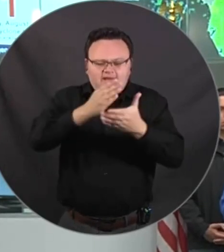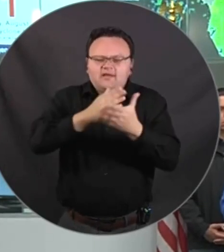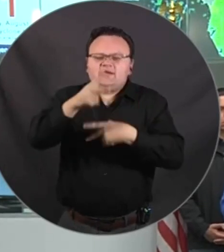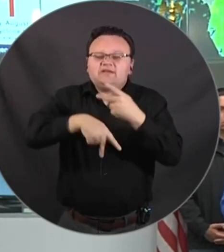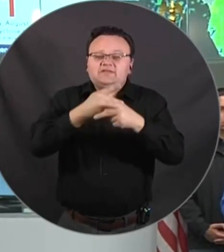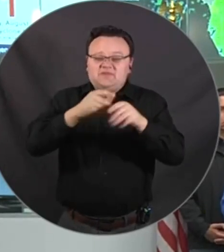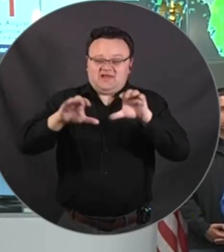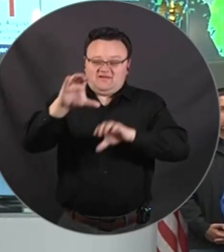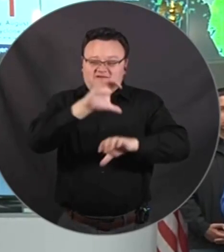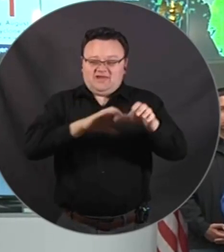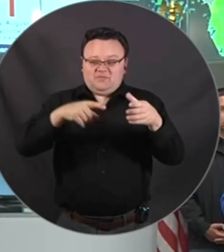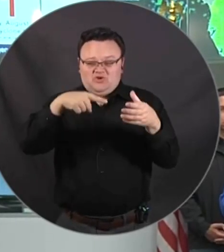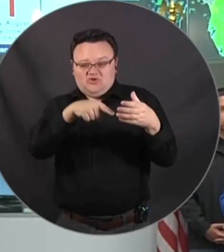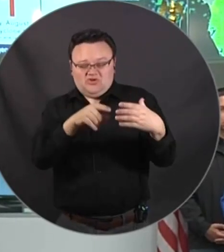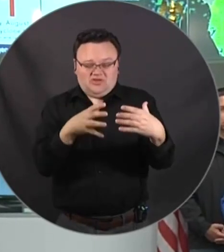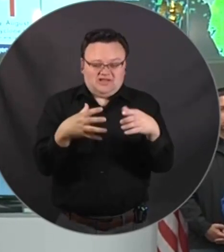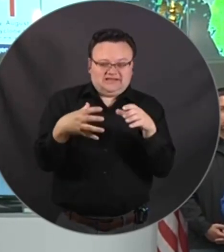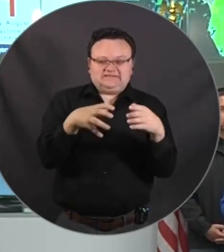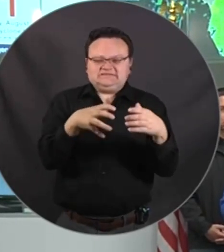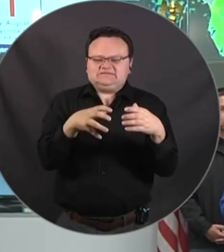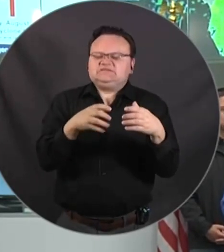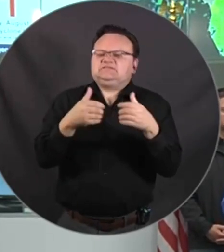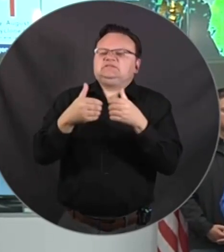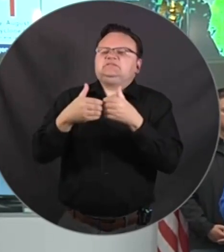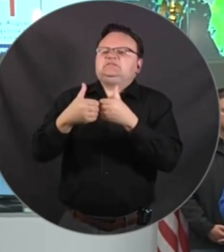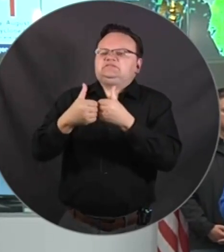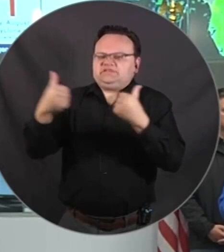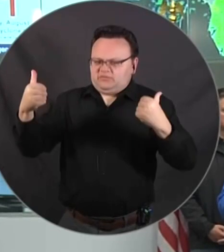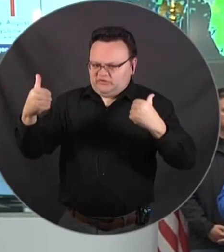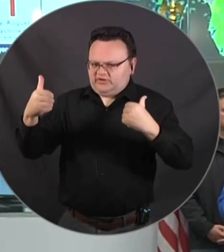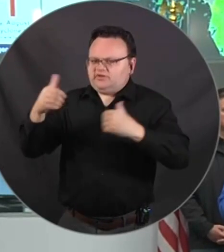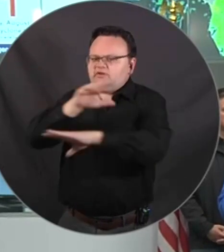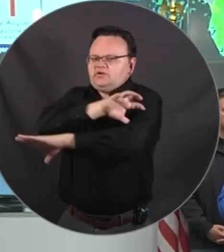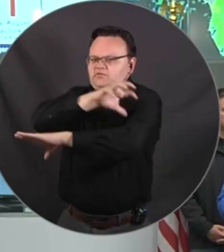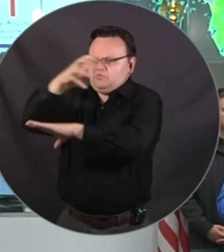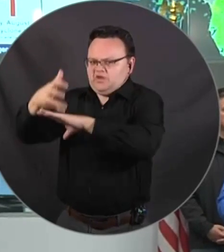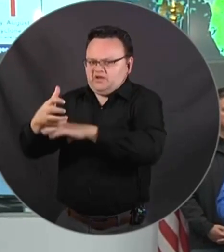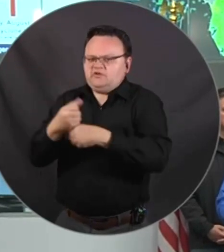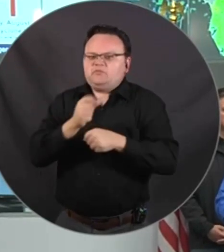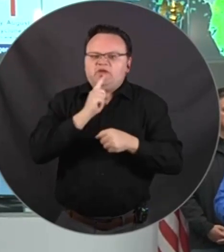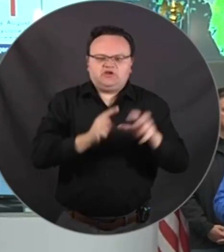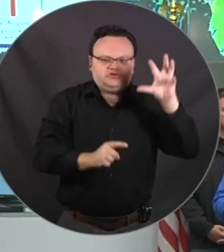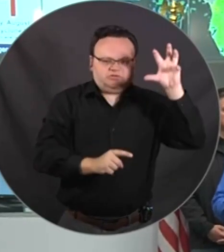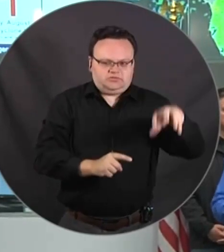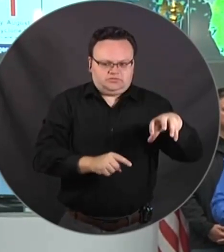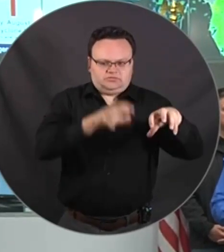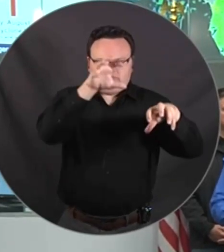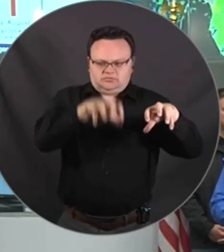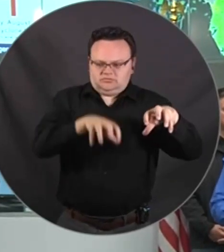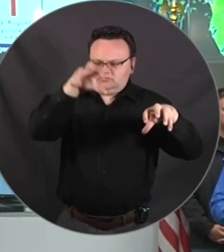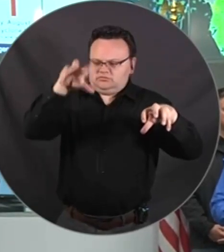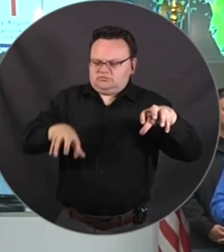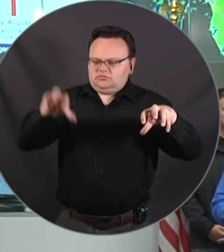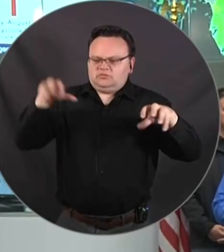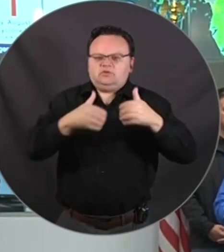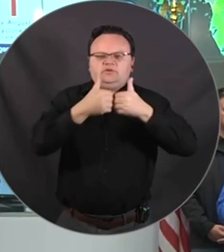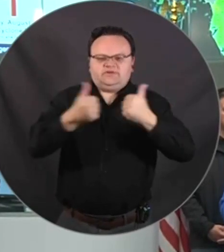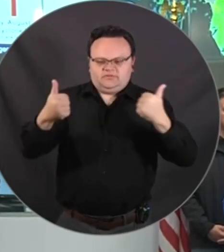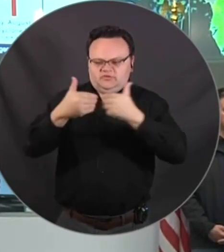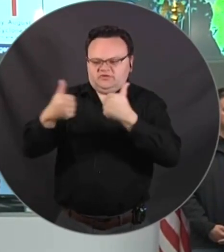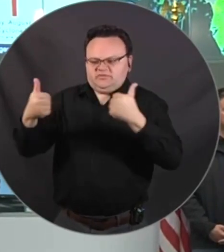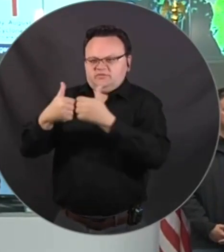hazardous situation to it, we're going to want that in a separate pile. So please make sure that that is all done. When you've got those